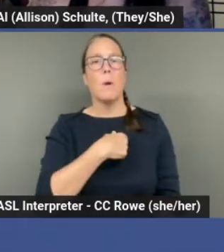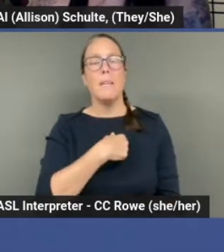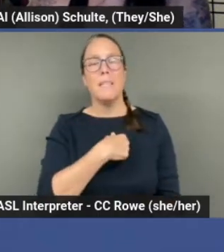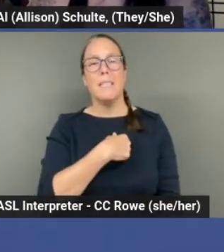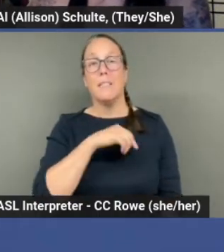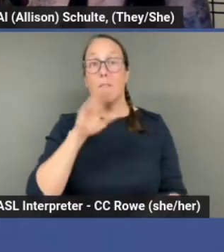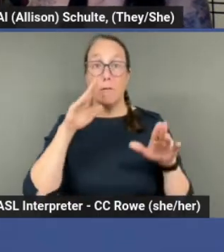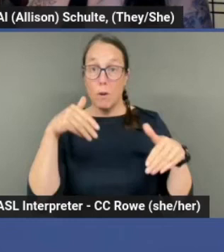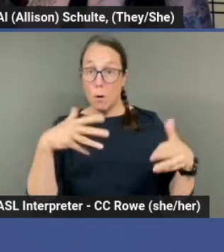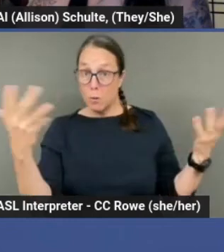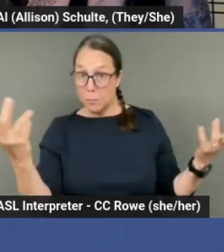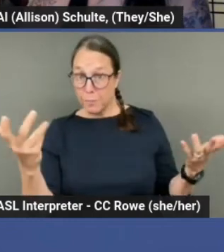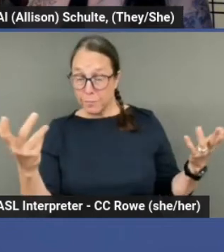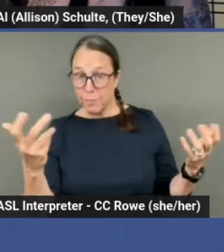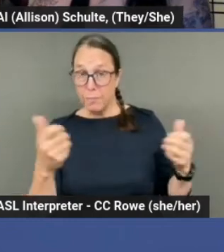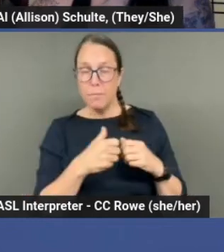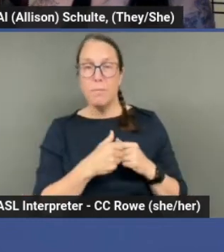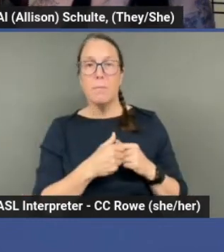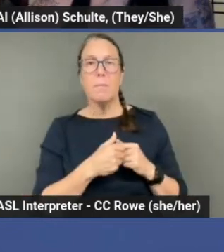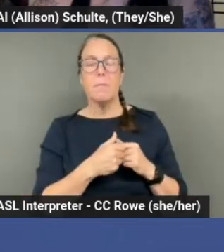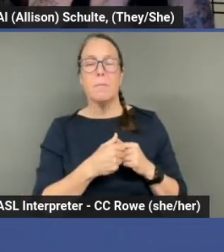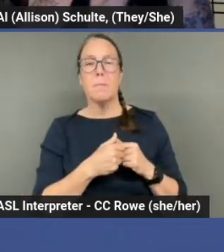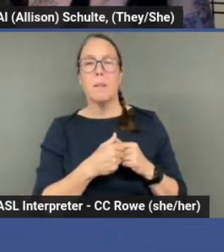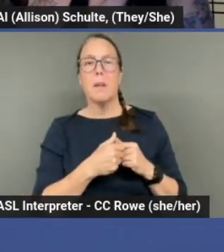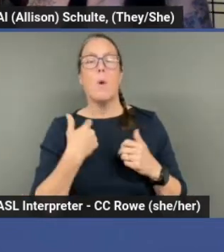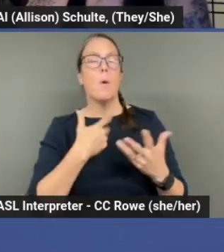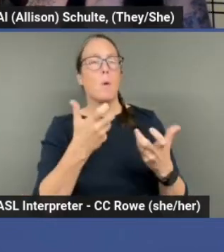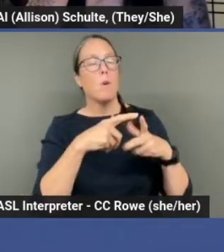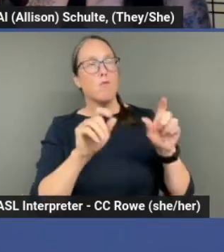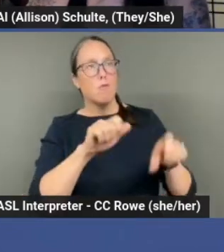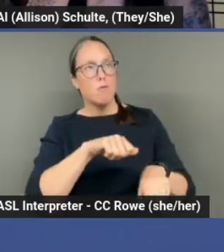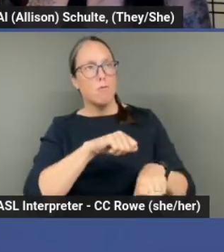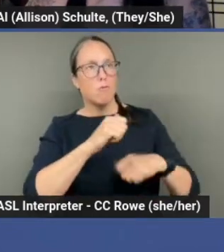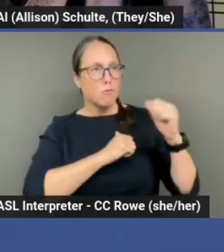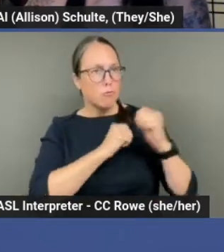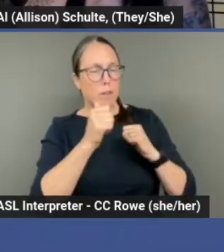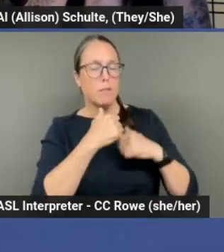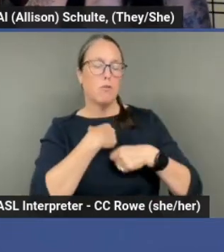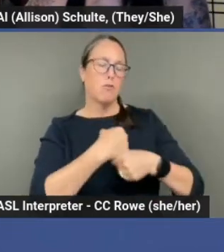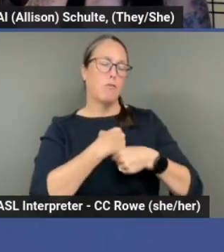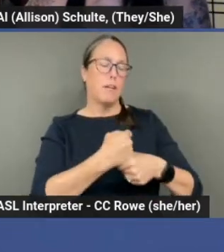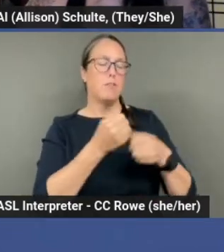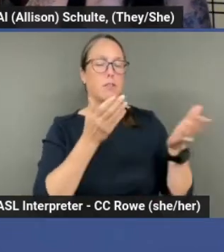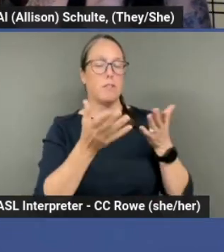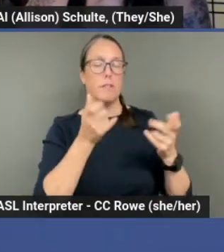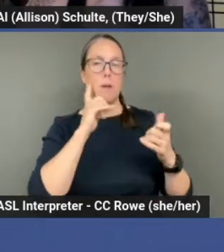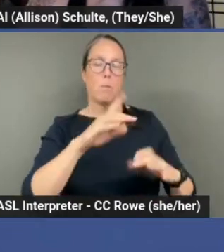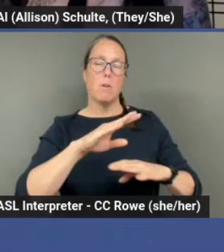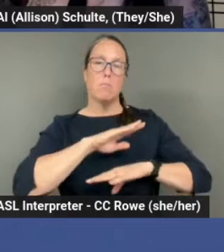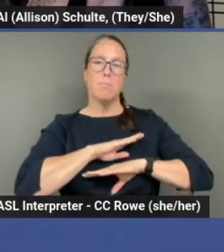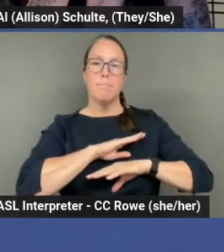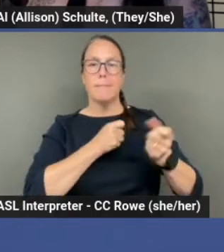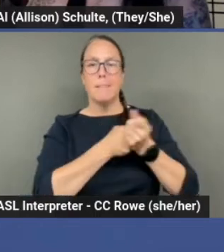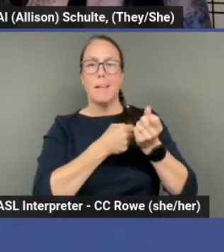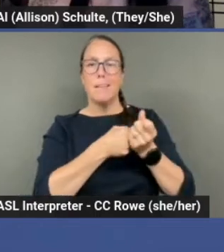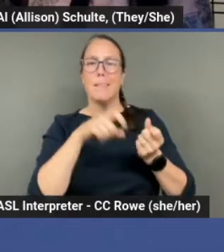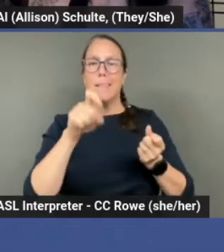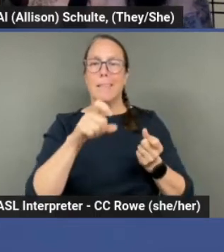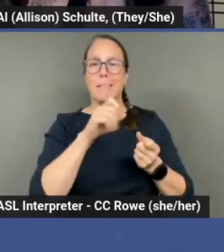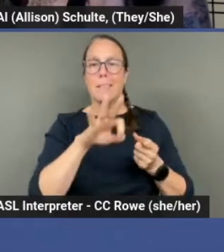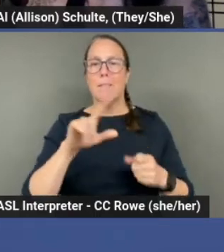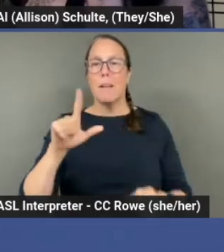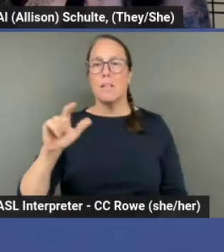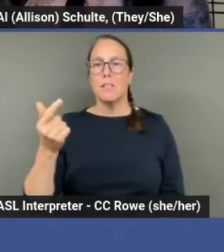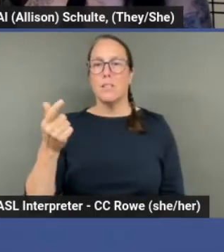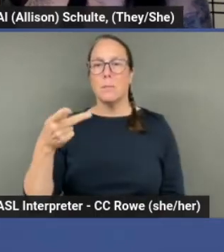focus primarily on creating services that support the needs of LGBTQIA plus and sex